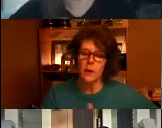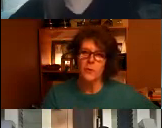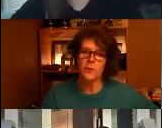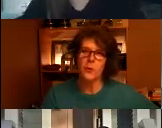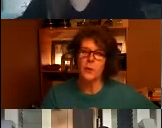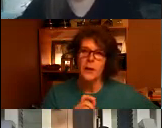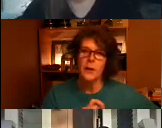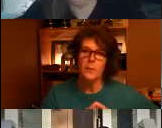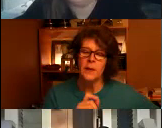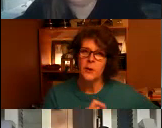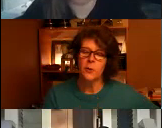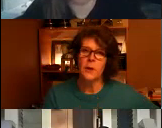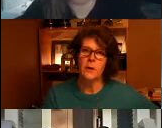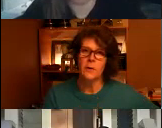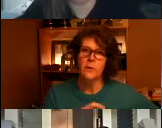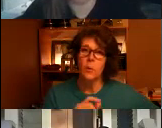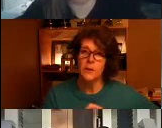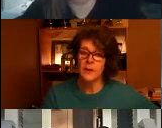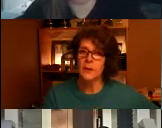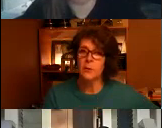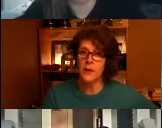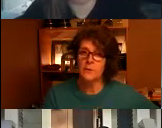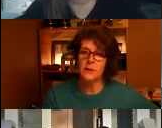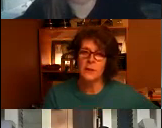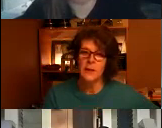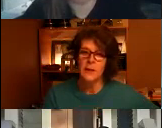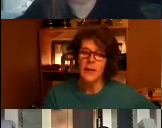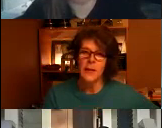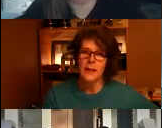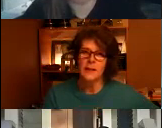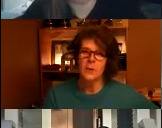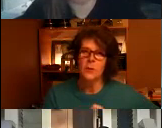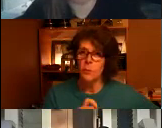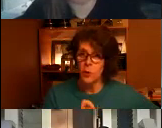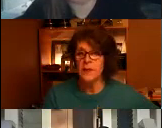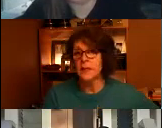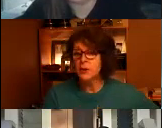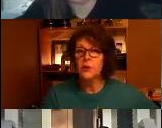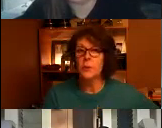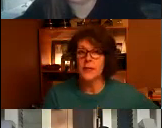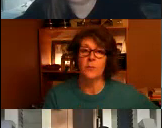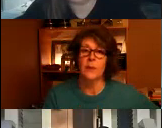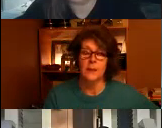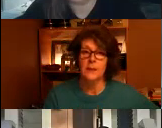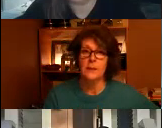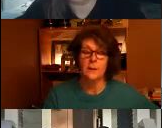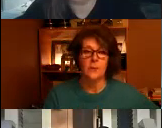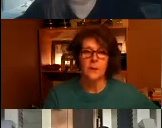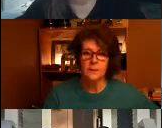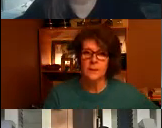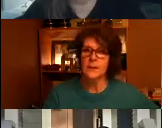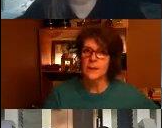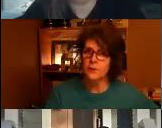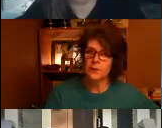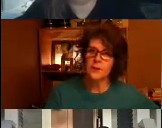or on their phone made a note of what time they arrived and what the issue might have been you